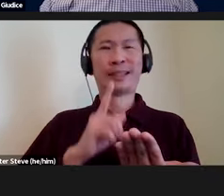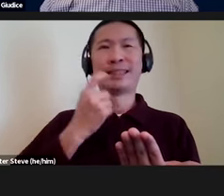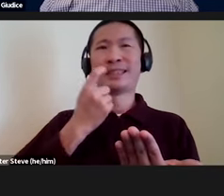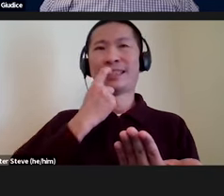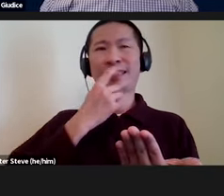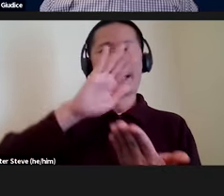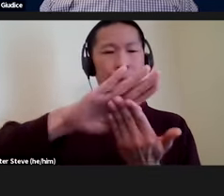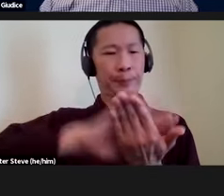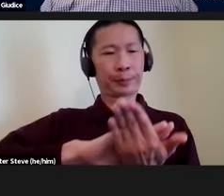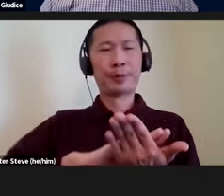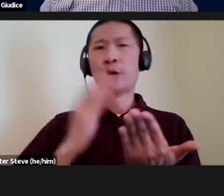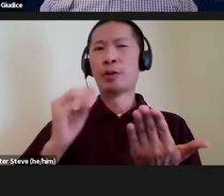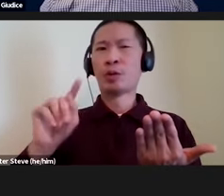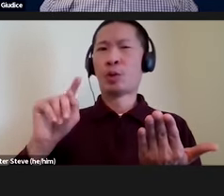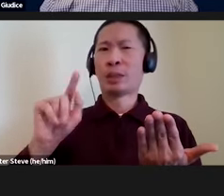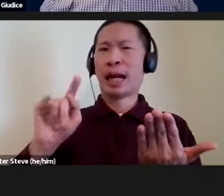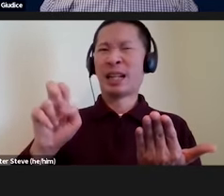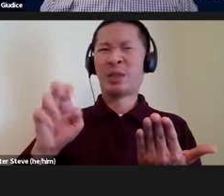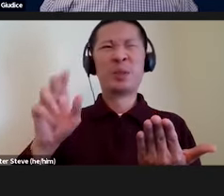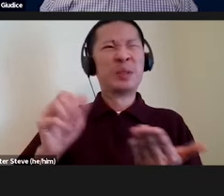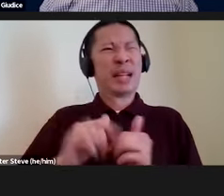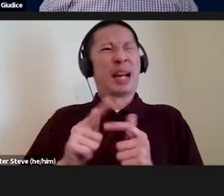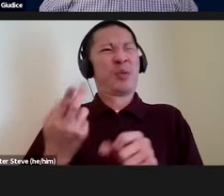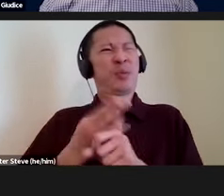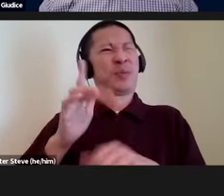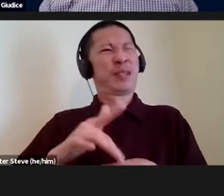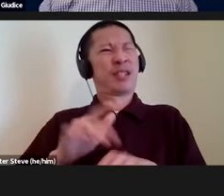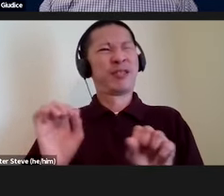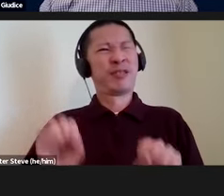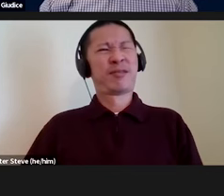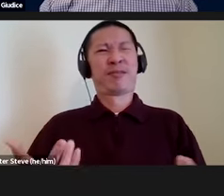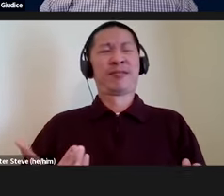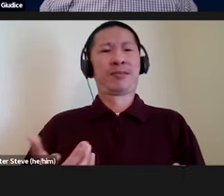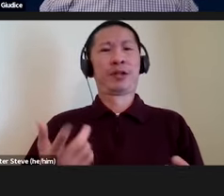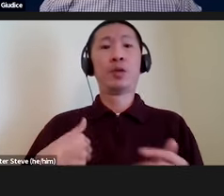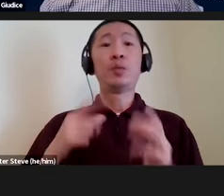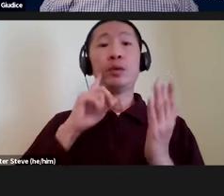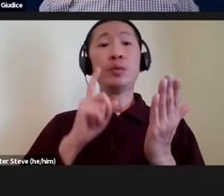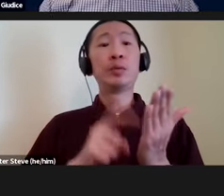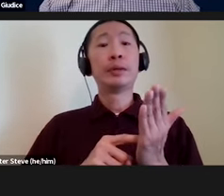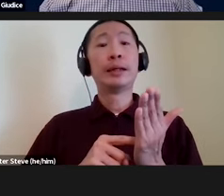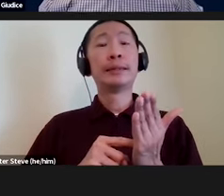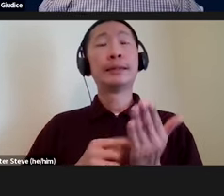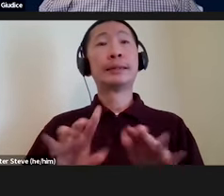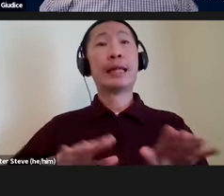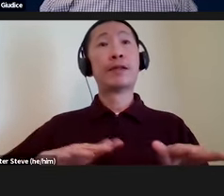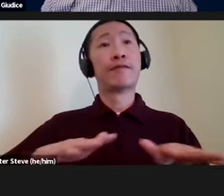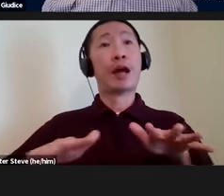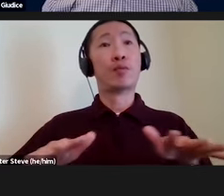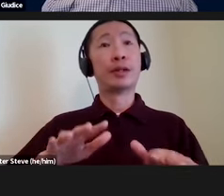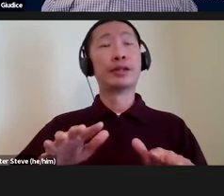surface, there's no tactile cues, how are you actually using touch on this? What we realized is that the embedded vibration motors